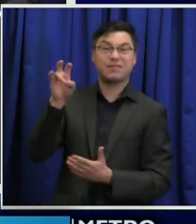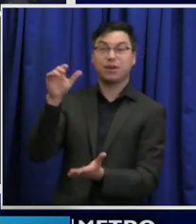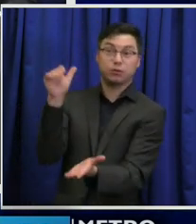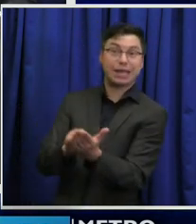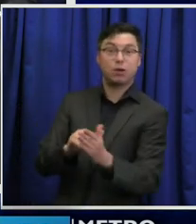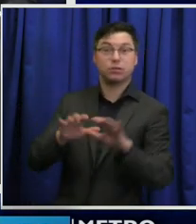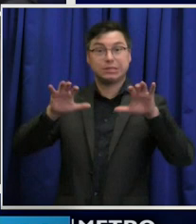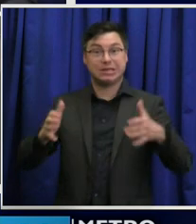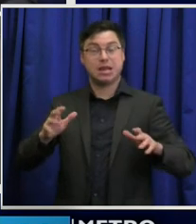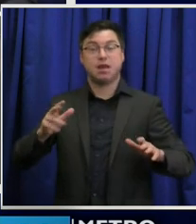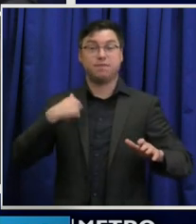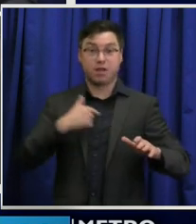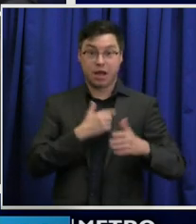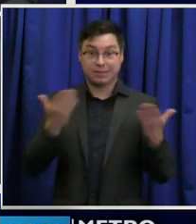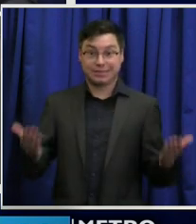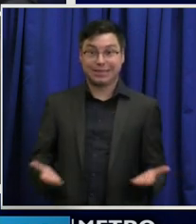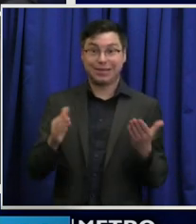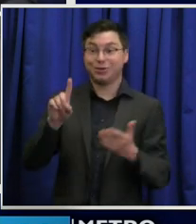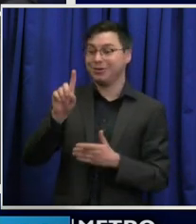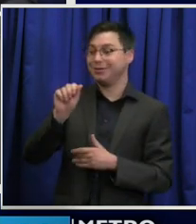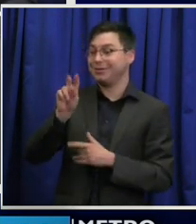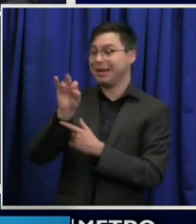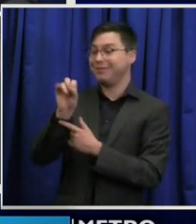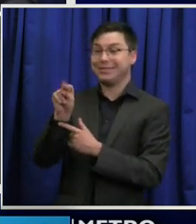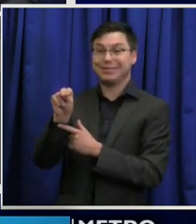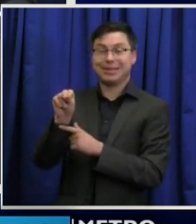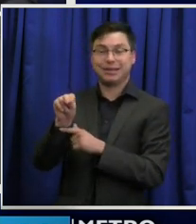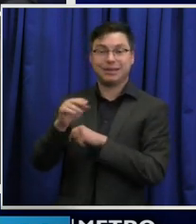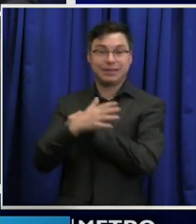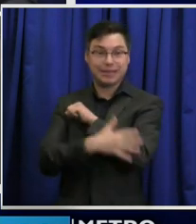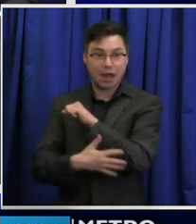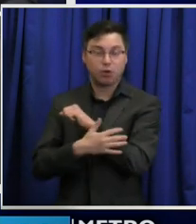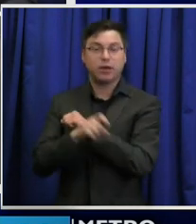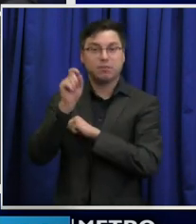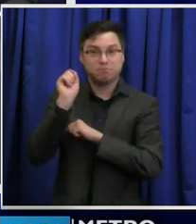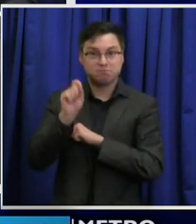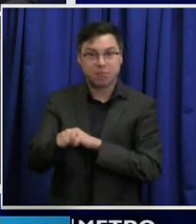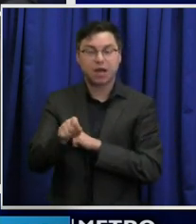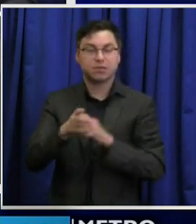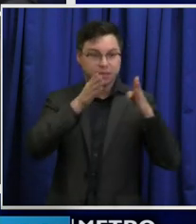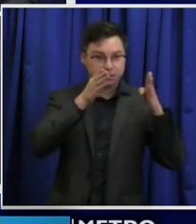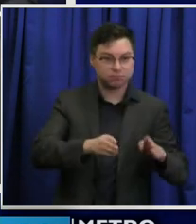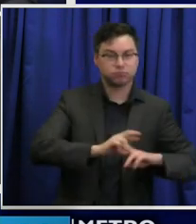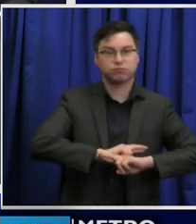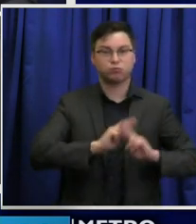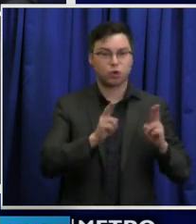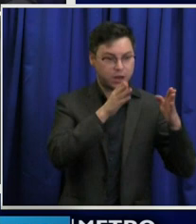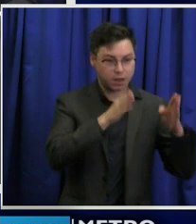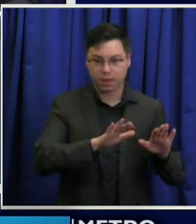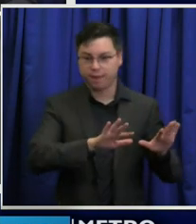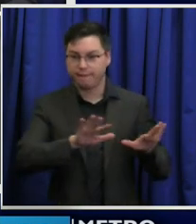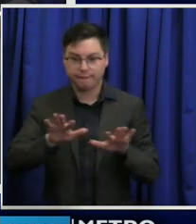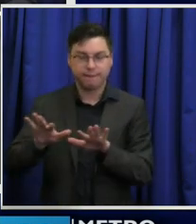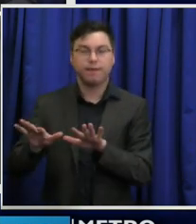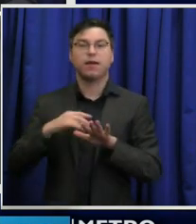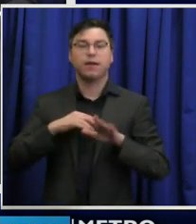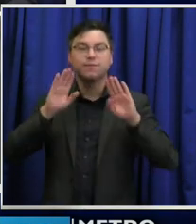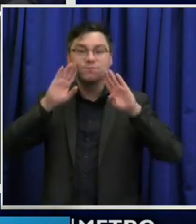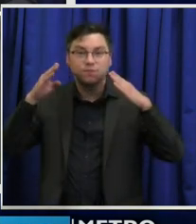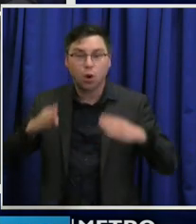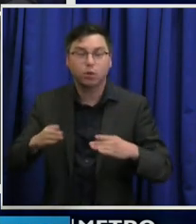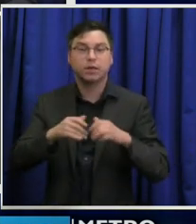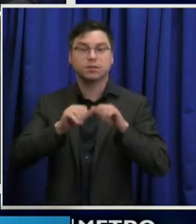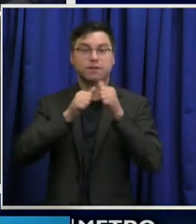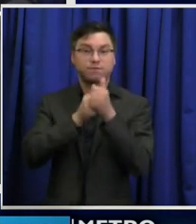on it all the time to get us through this next phase. But I have faith in us and I have faith in Davidson